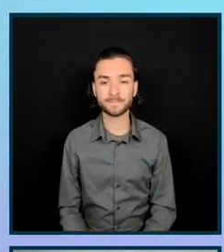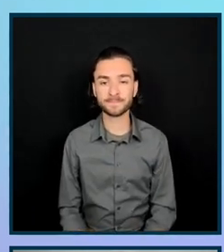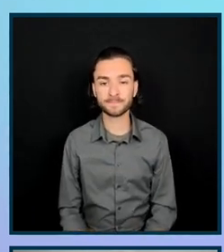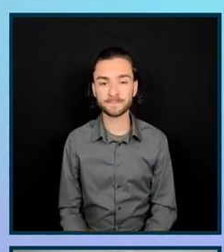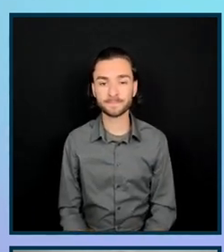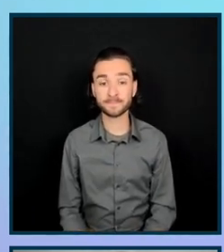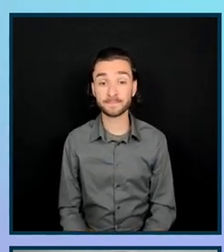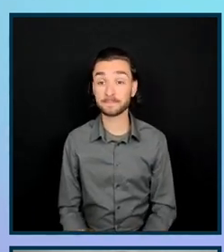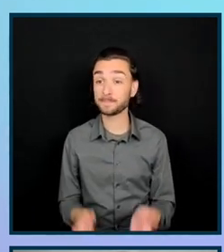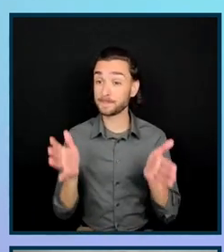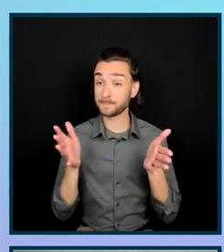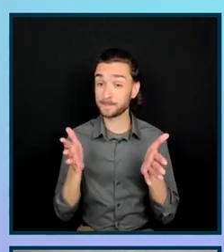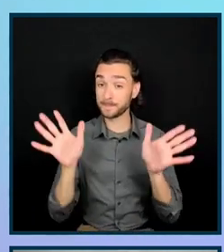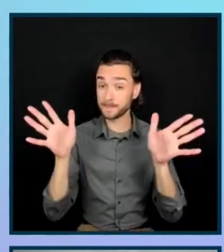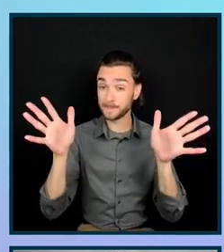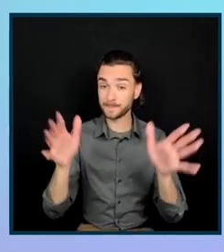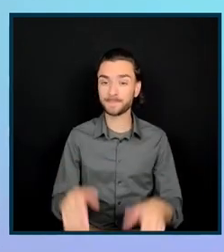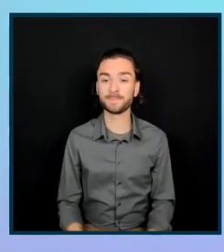And that takes us home.